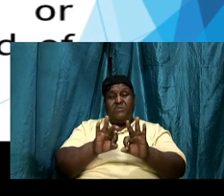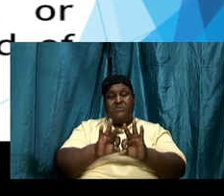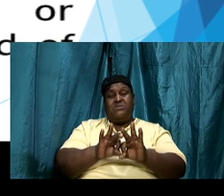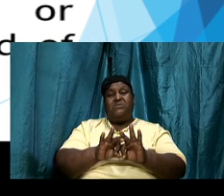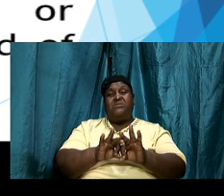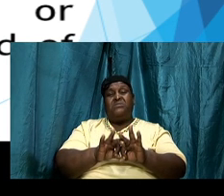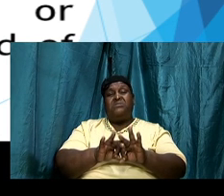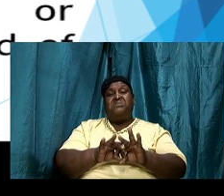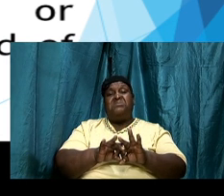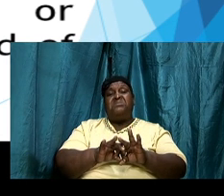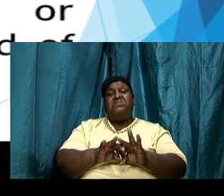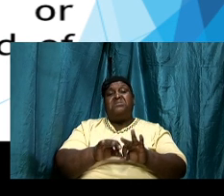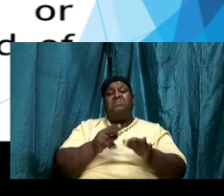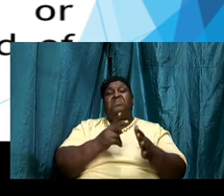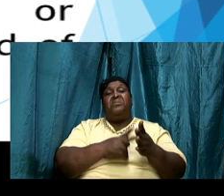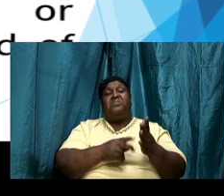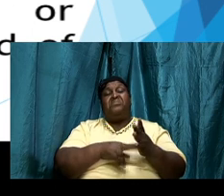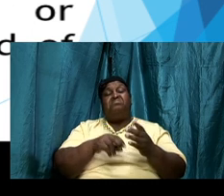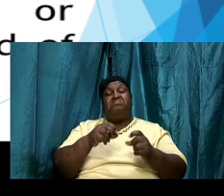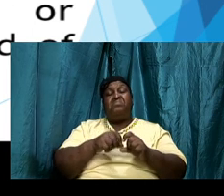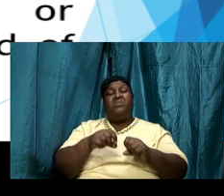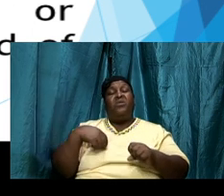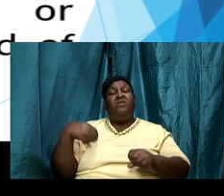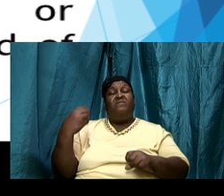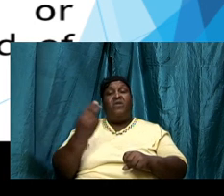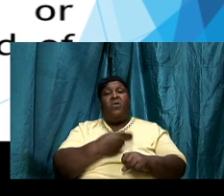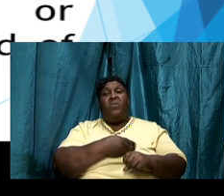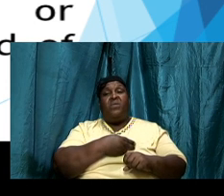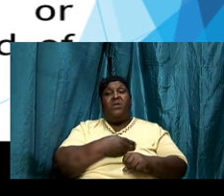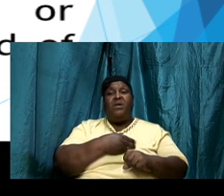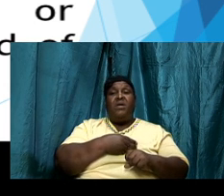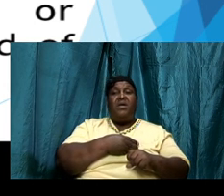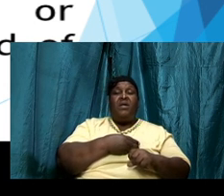part of our walking with God